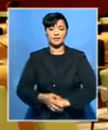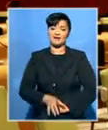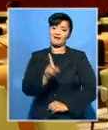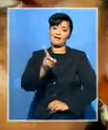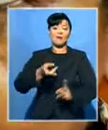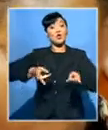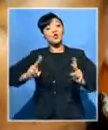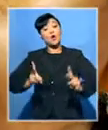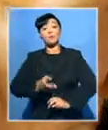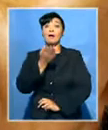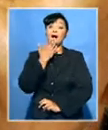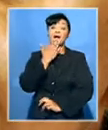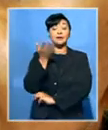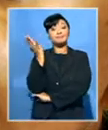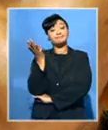be business as usual.